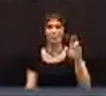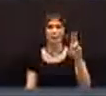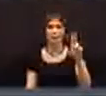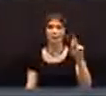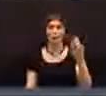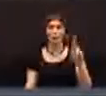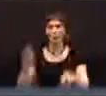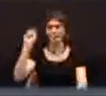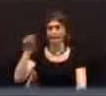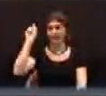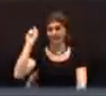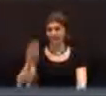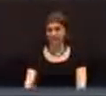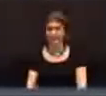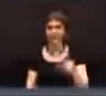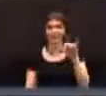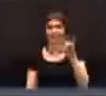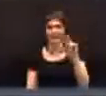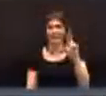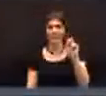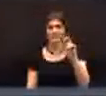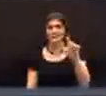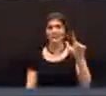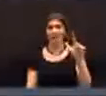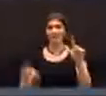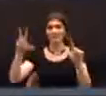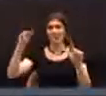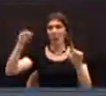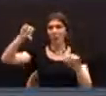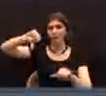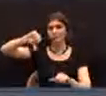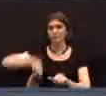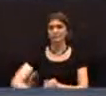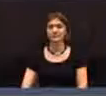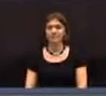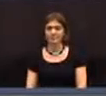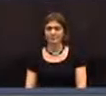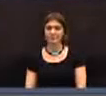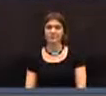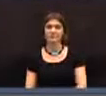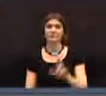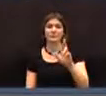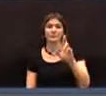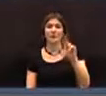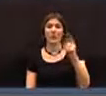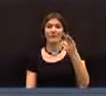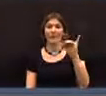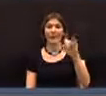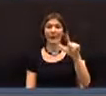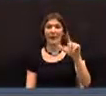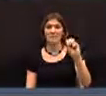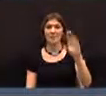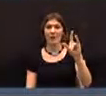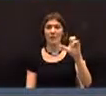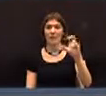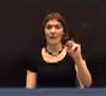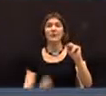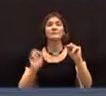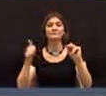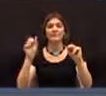Yes. Lynn Russell. No. Raphael Solomon. Yes.